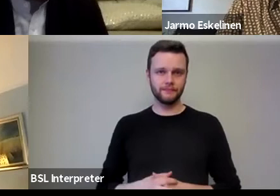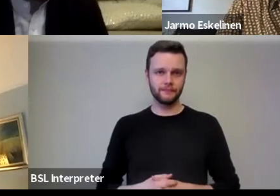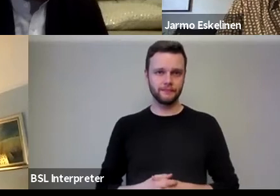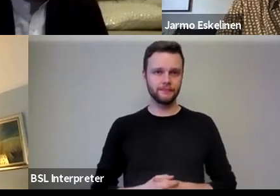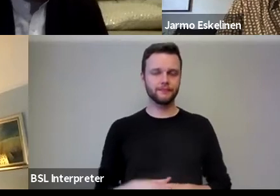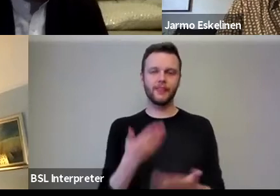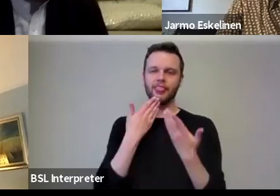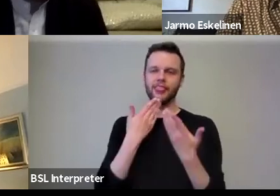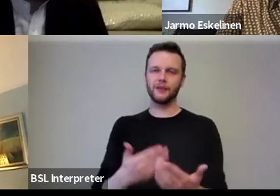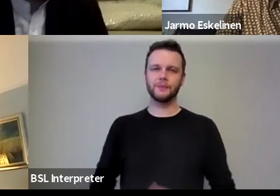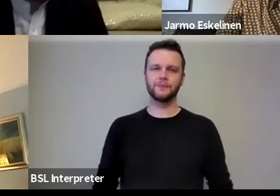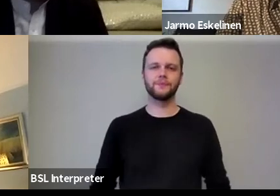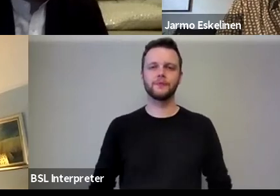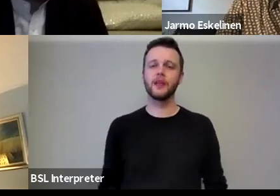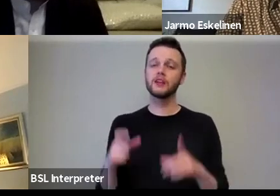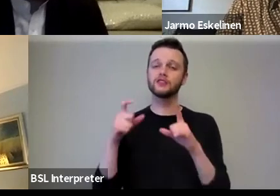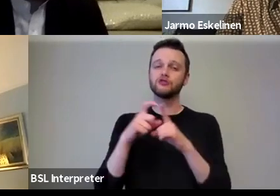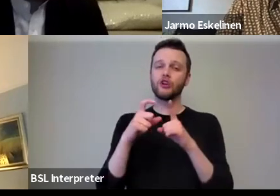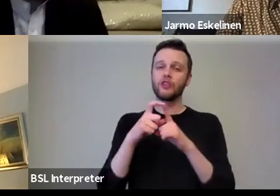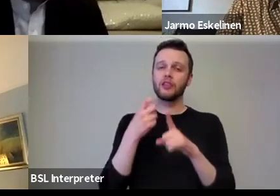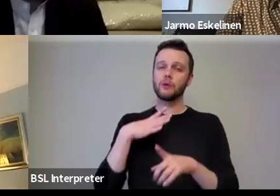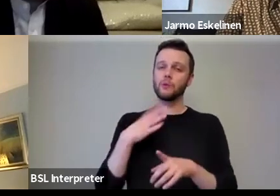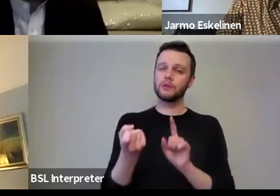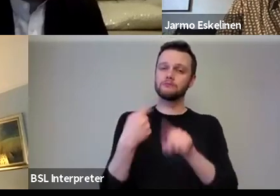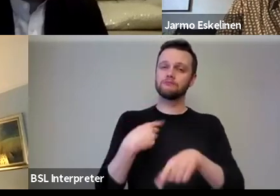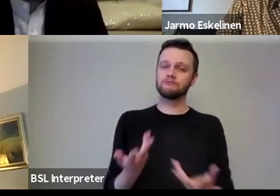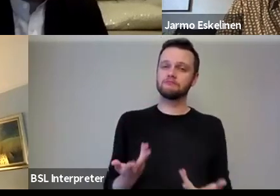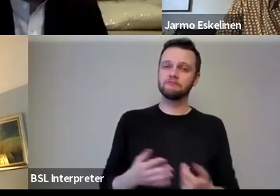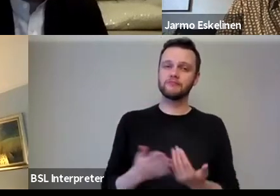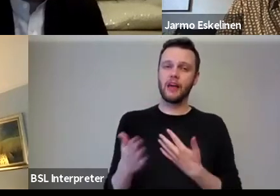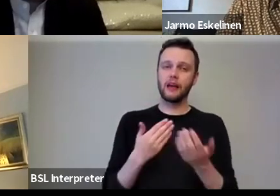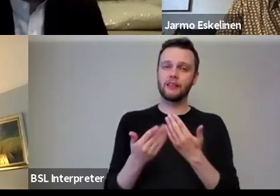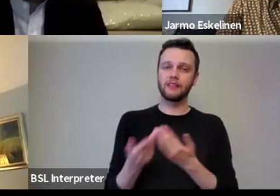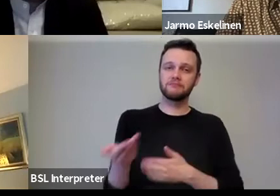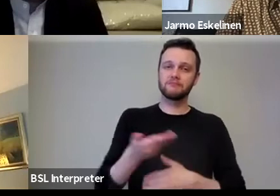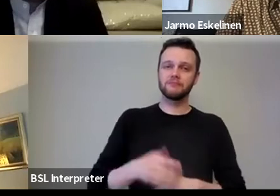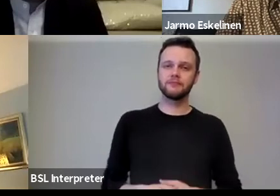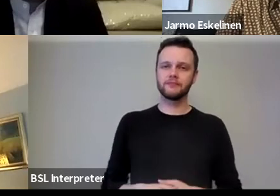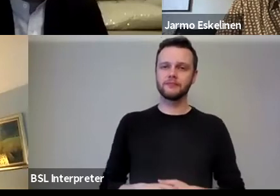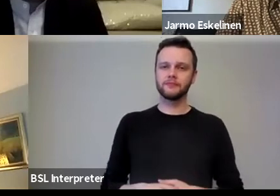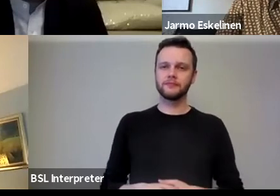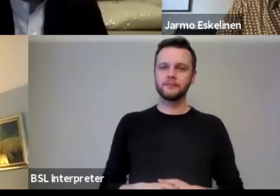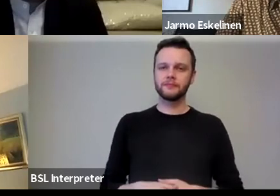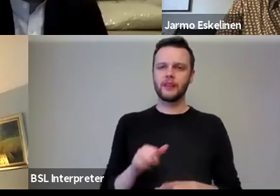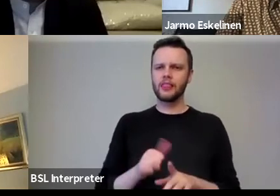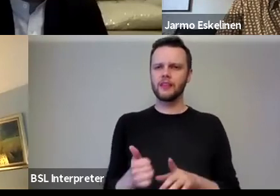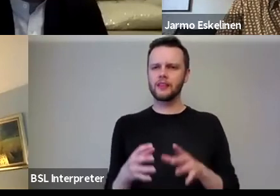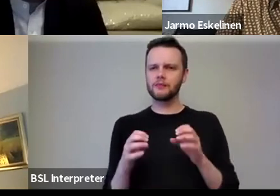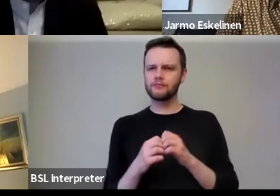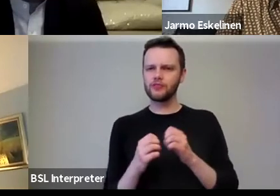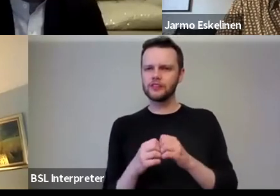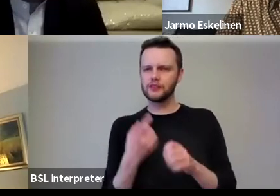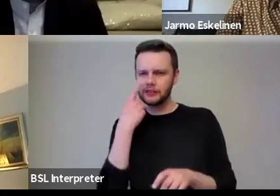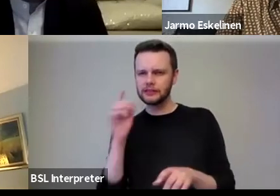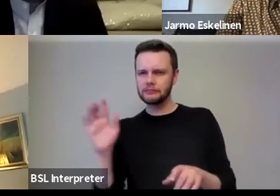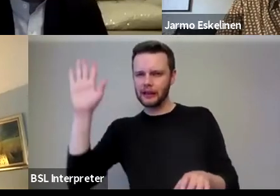Thank you. Um, Dorothy, do you want to come in on that point? there anything? And then I'll bring Bridget in, who I just noticed you've got your hand up.